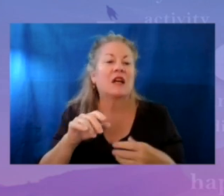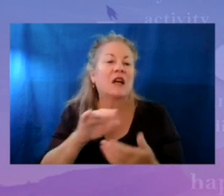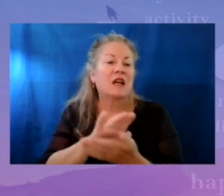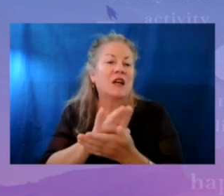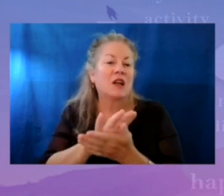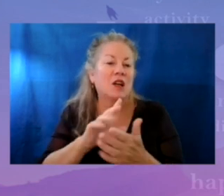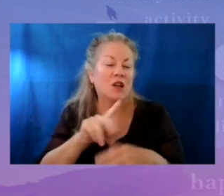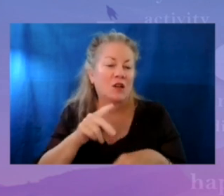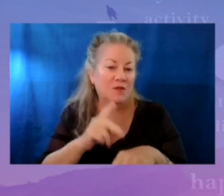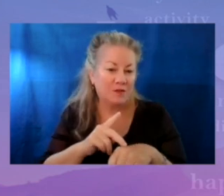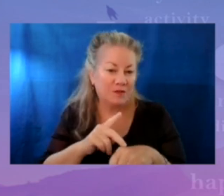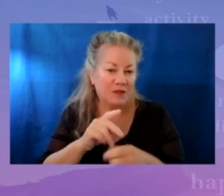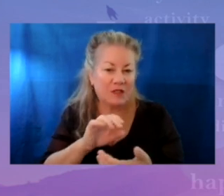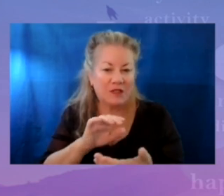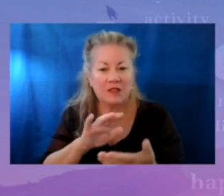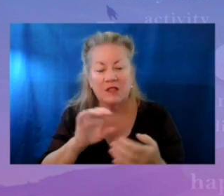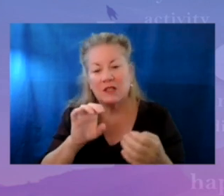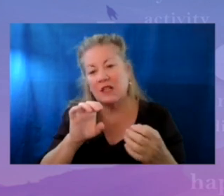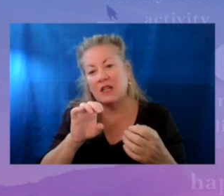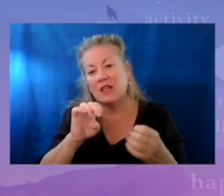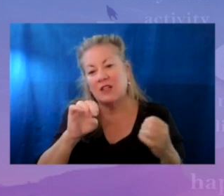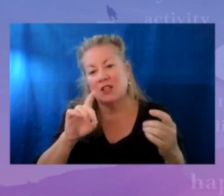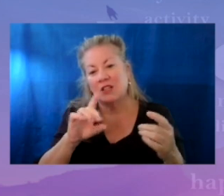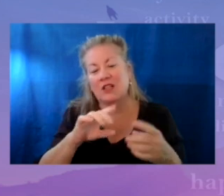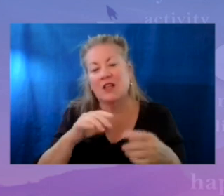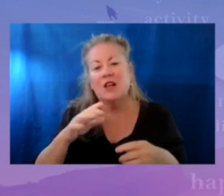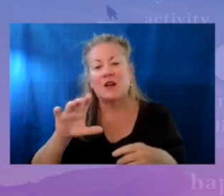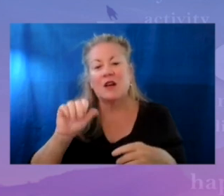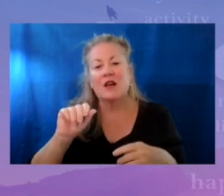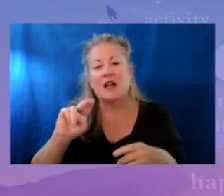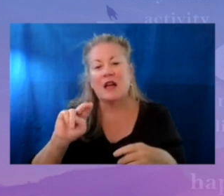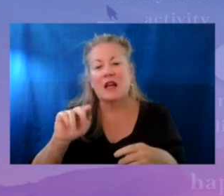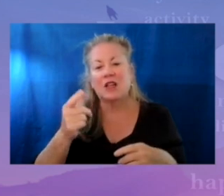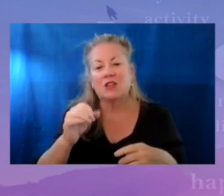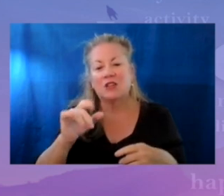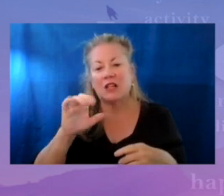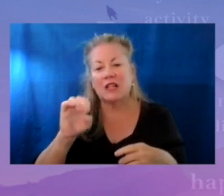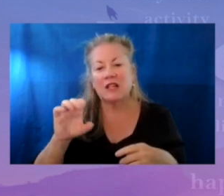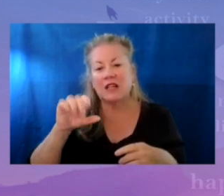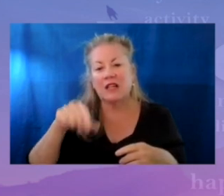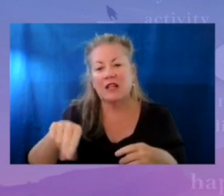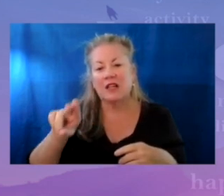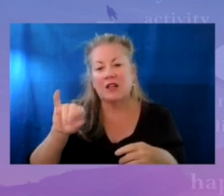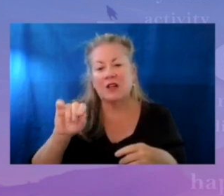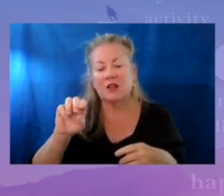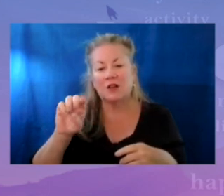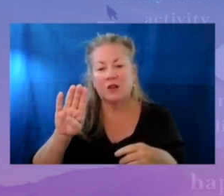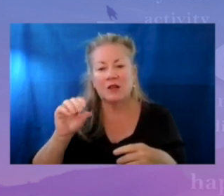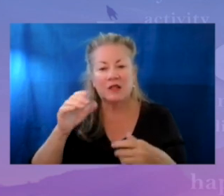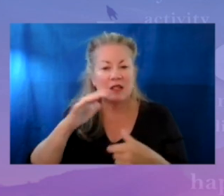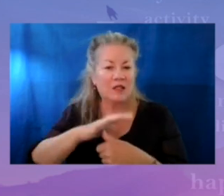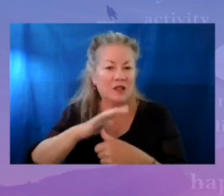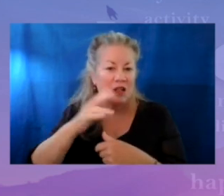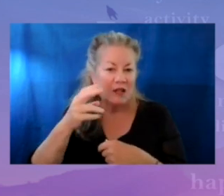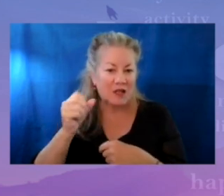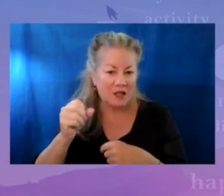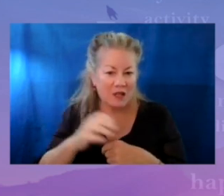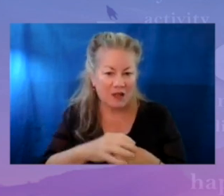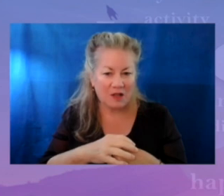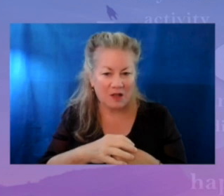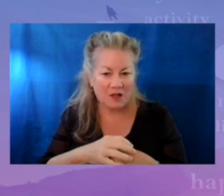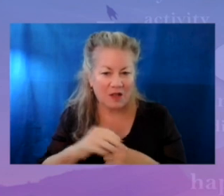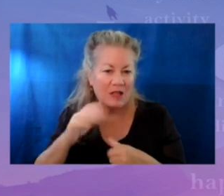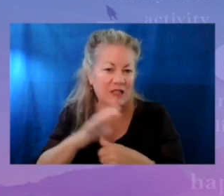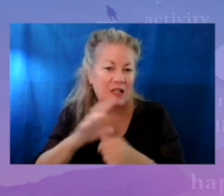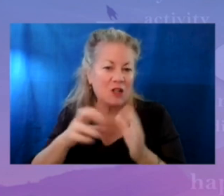of the ADC and Engineering Academy. My name is Anjali Kimbo. I'm a senior at Hillwood High School, and I also serve as a senior student